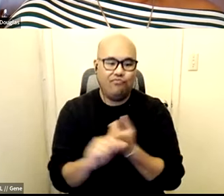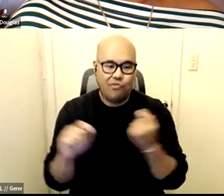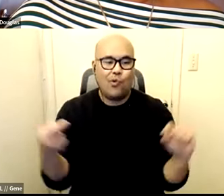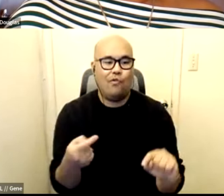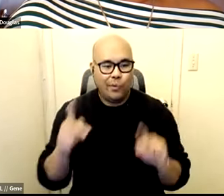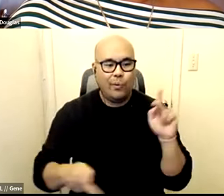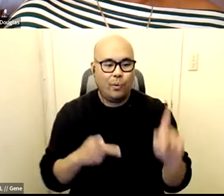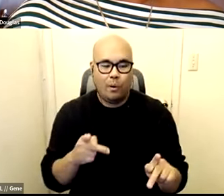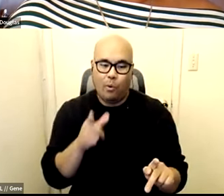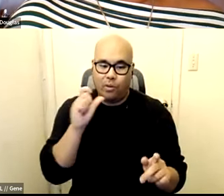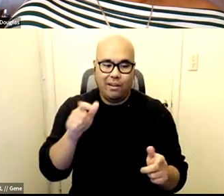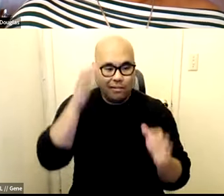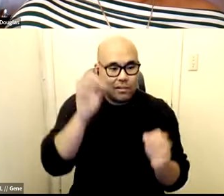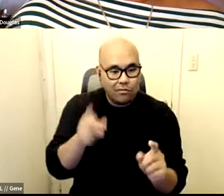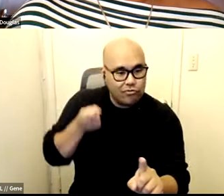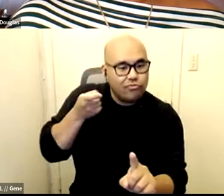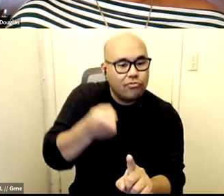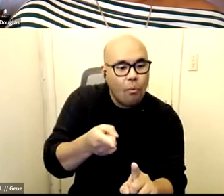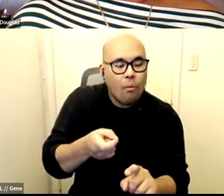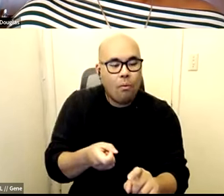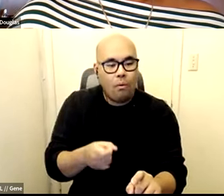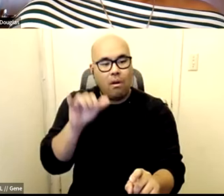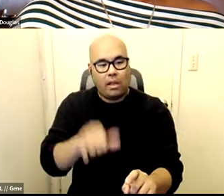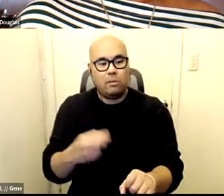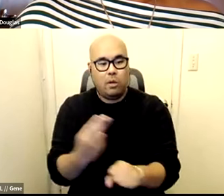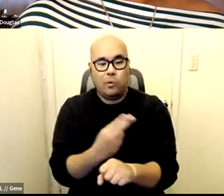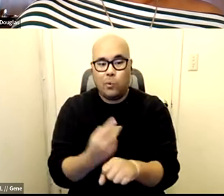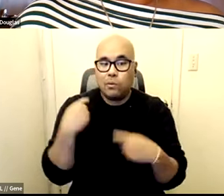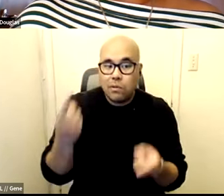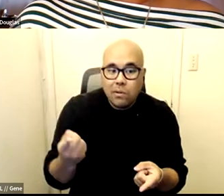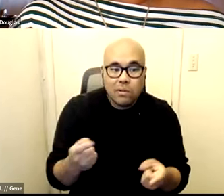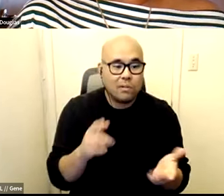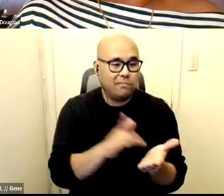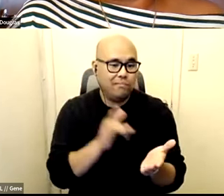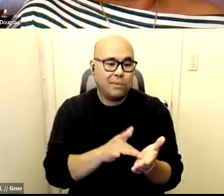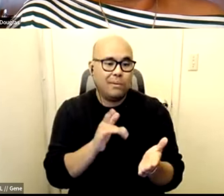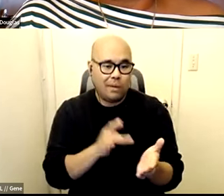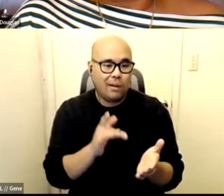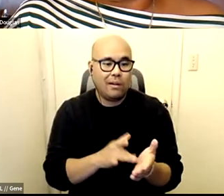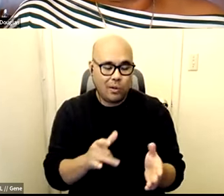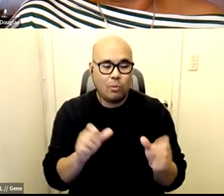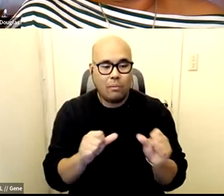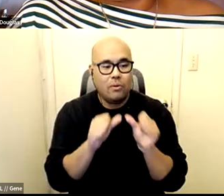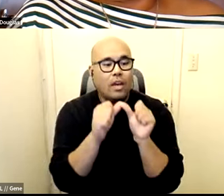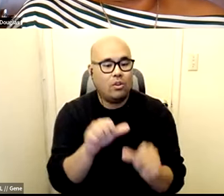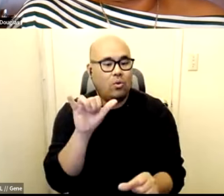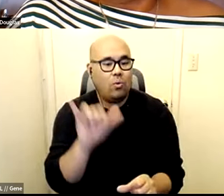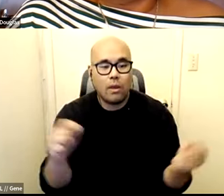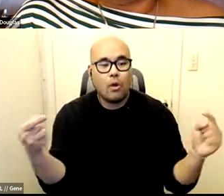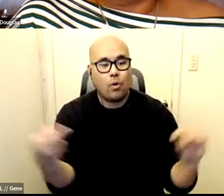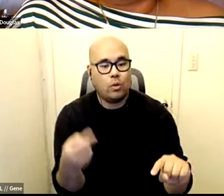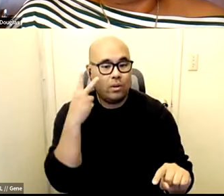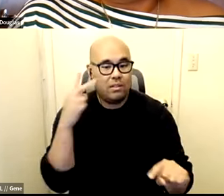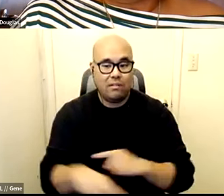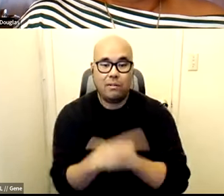And that's where, you know, it's been used and manipulated to continue to perpetuate the harms that we see